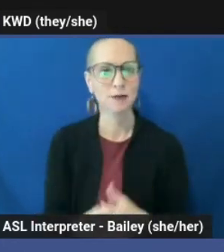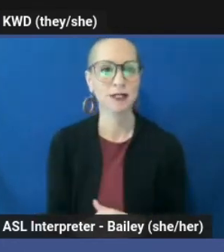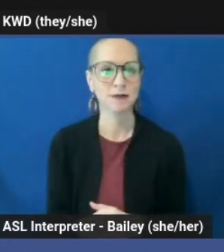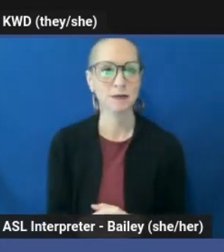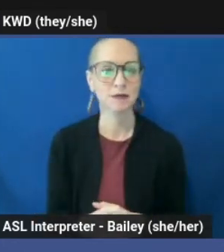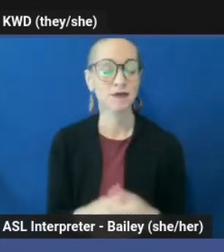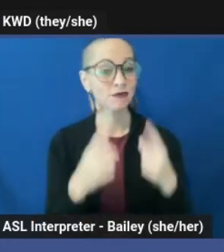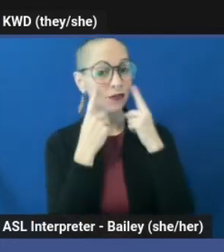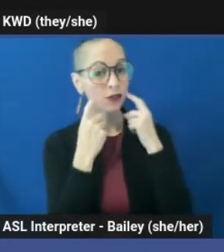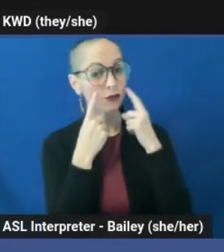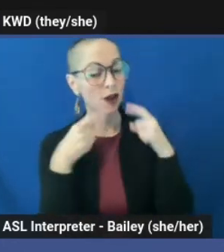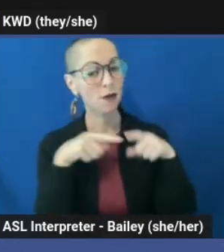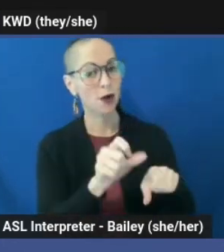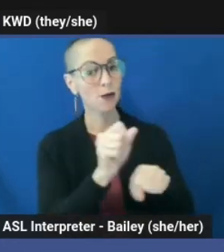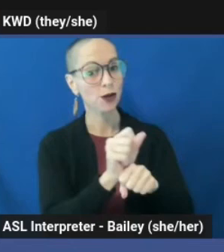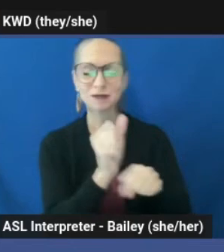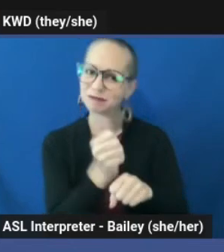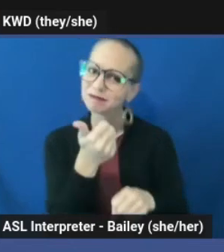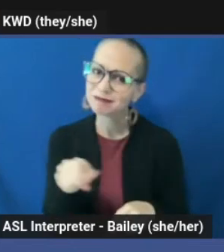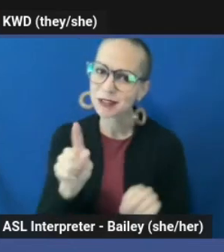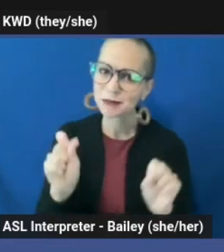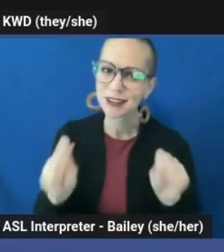Crying on the job. Anyone can do it.